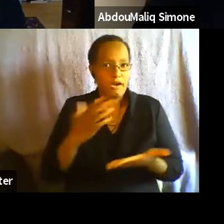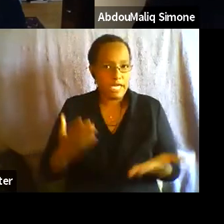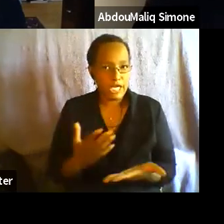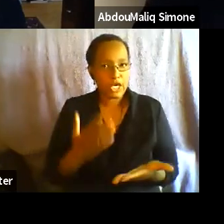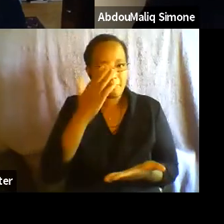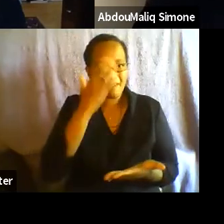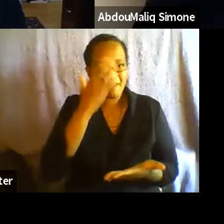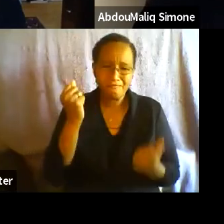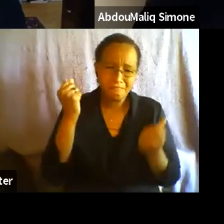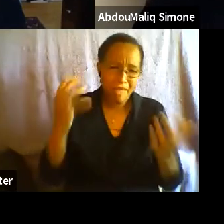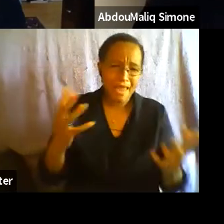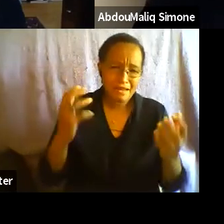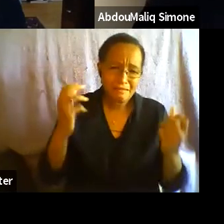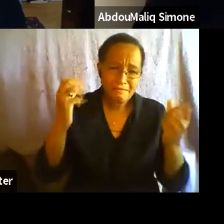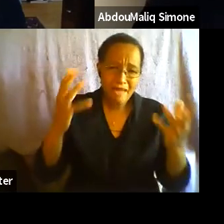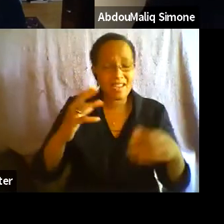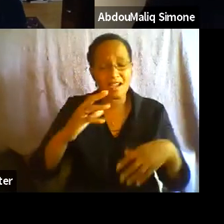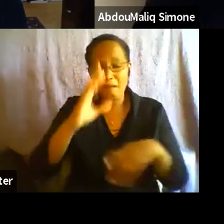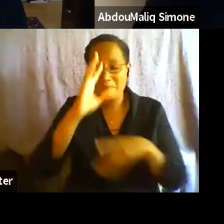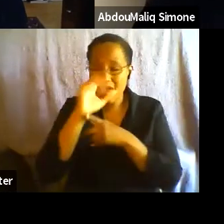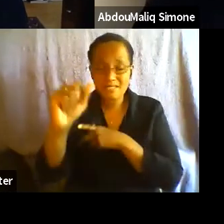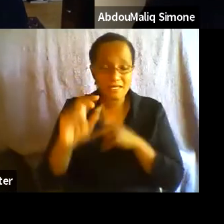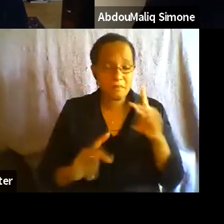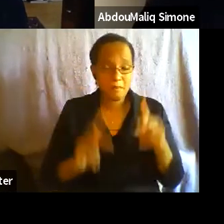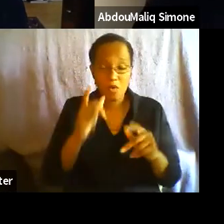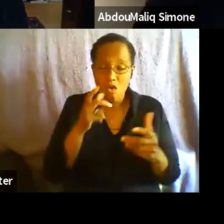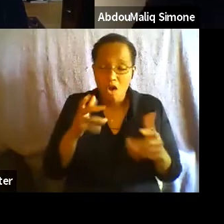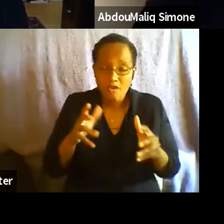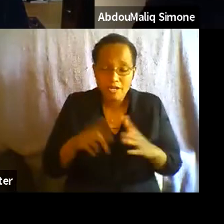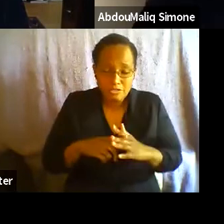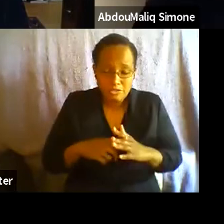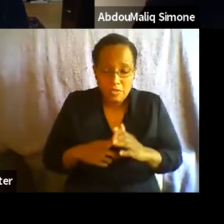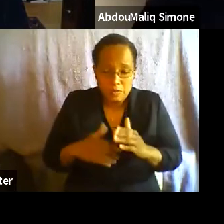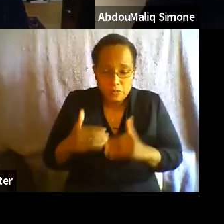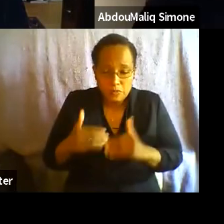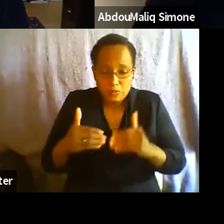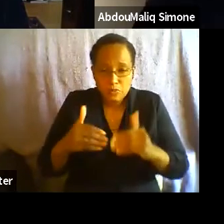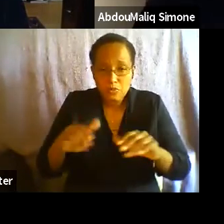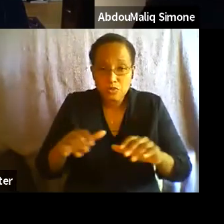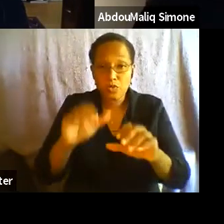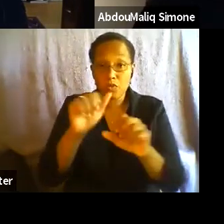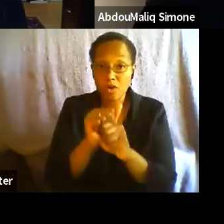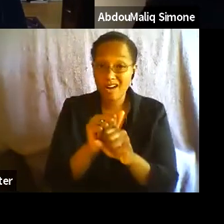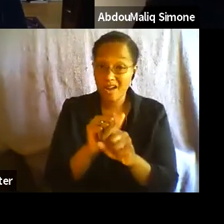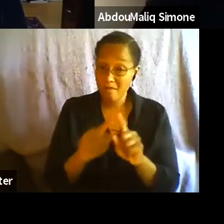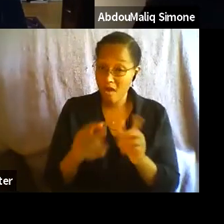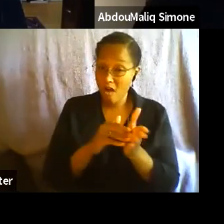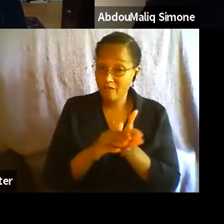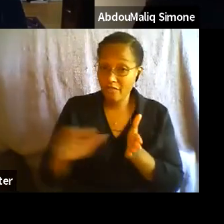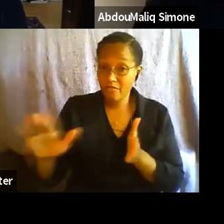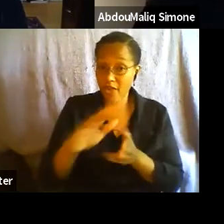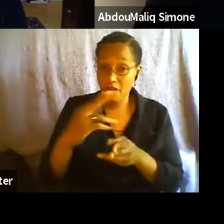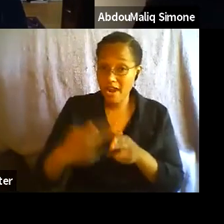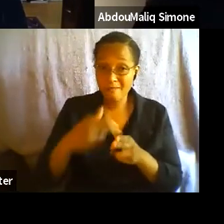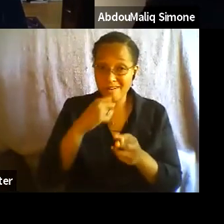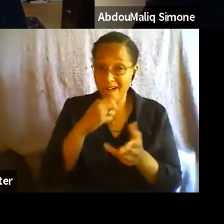incredible people that have done this work. Um, although you quite often will never find them in our curricula, uh, we won't be reading